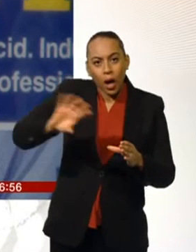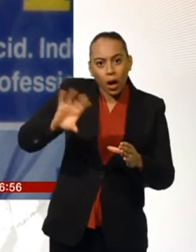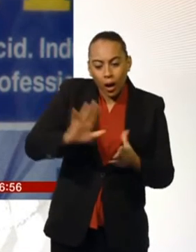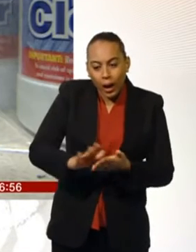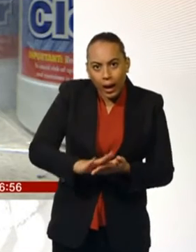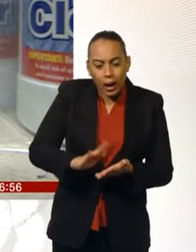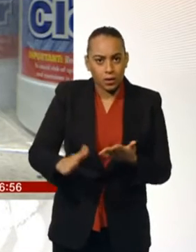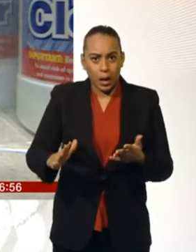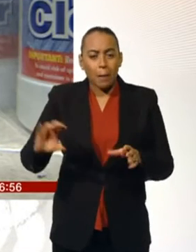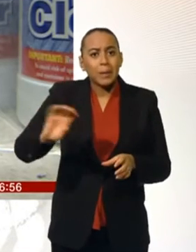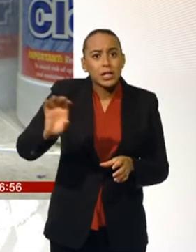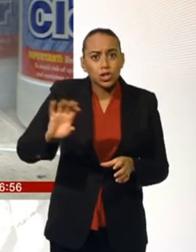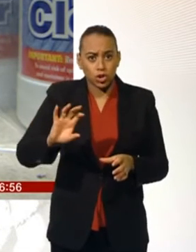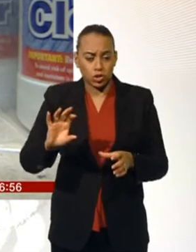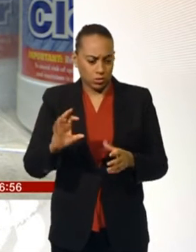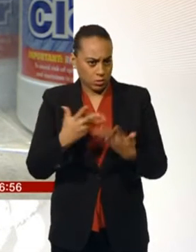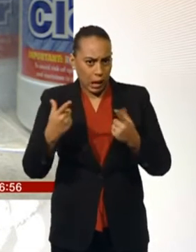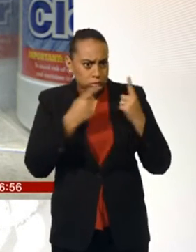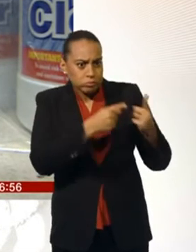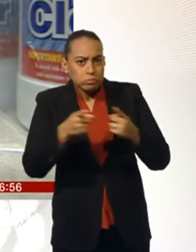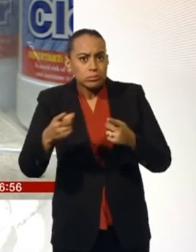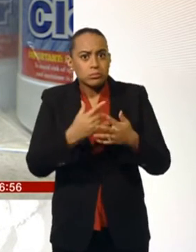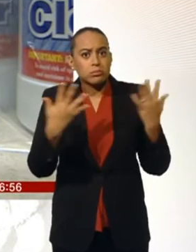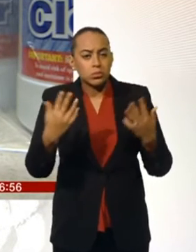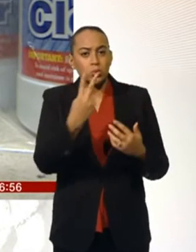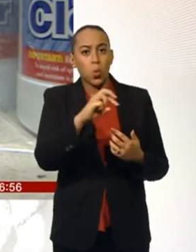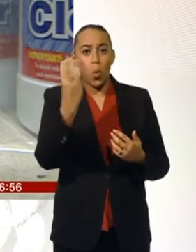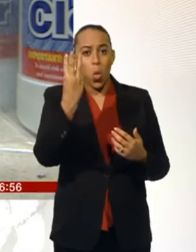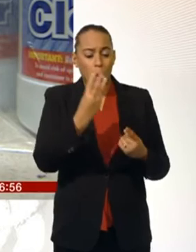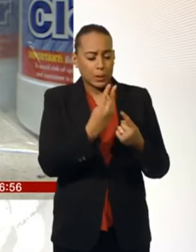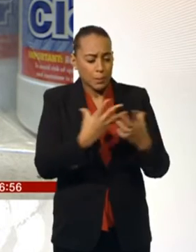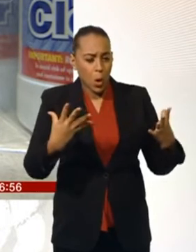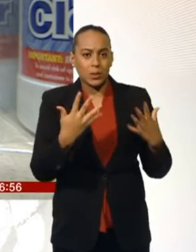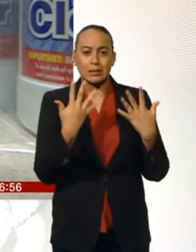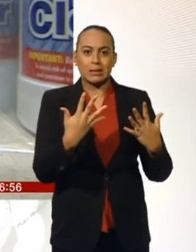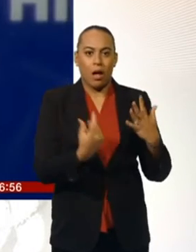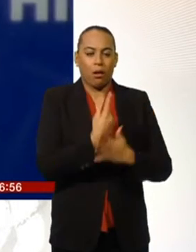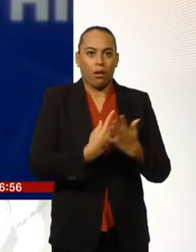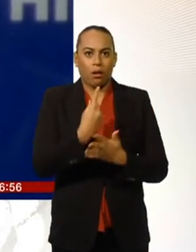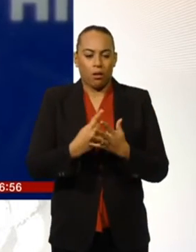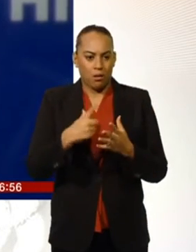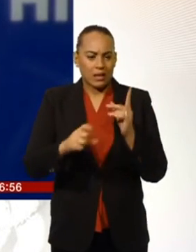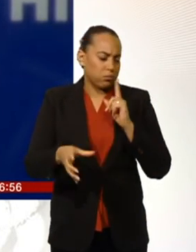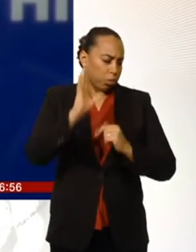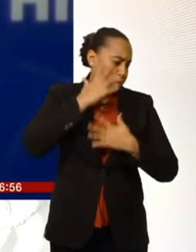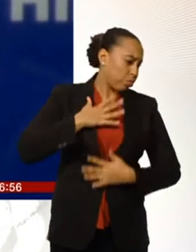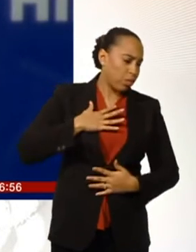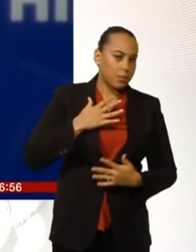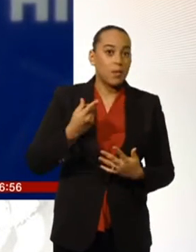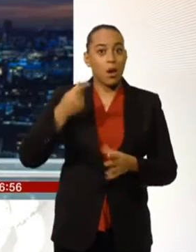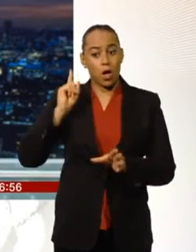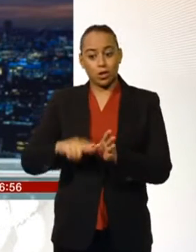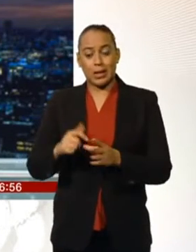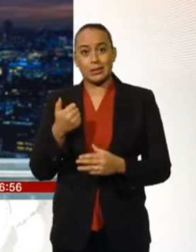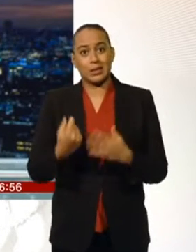attacks in the capital. 2013 saw the most victims with 10 cases recorded. There were six incidents last